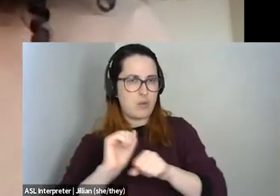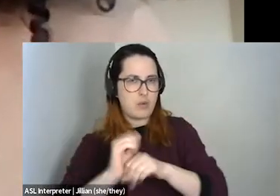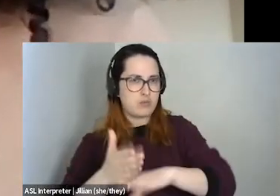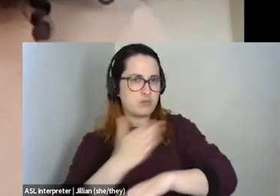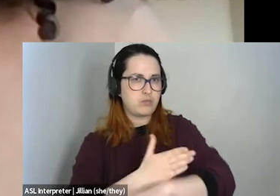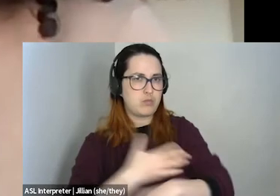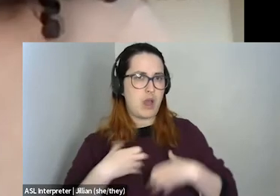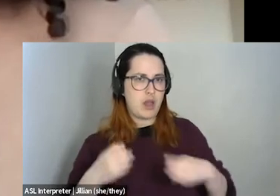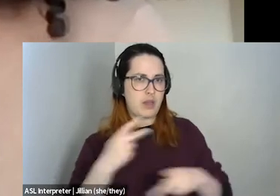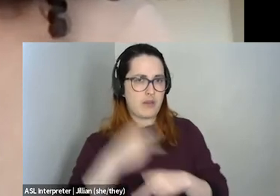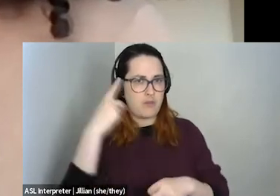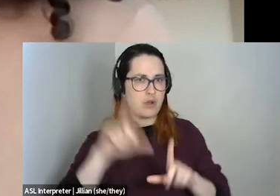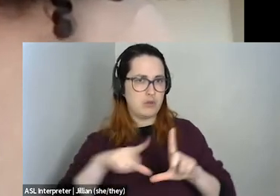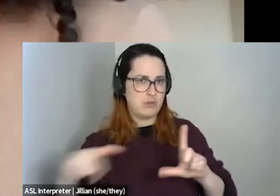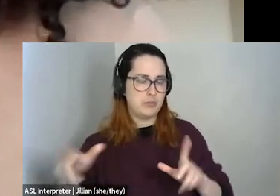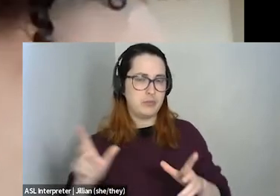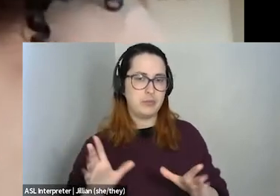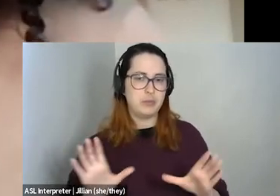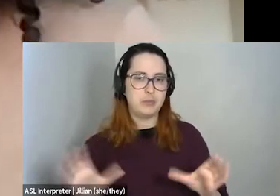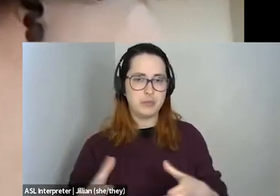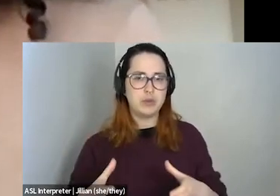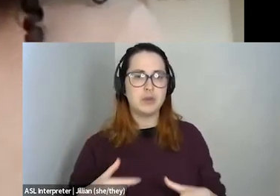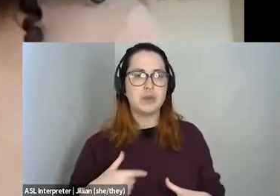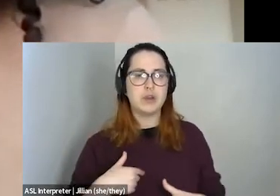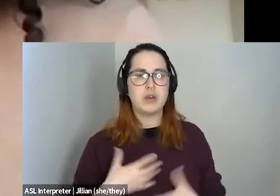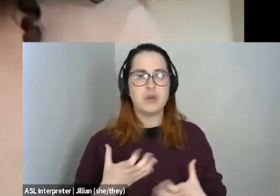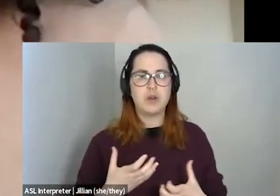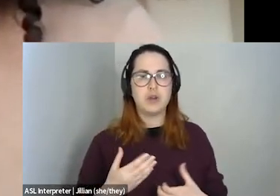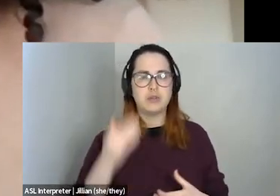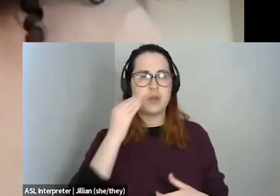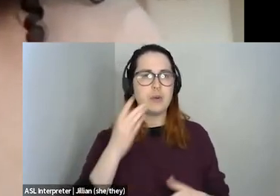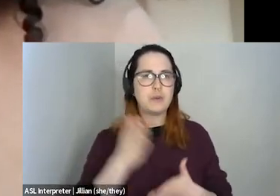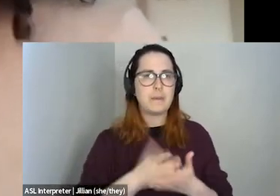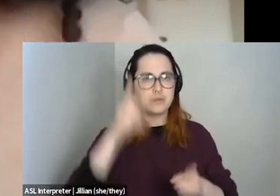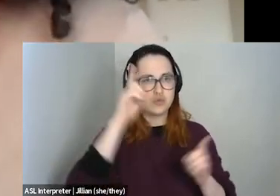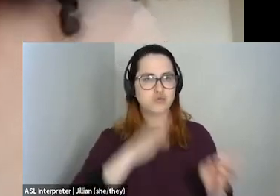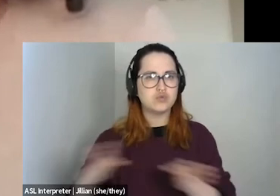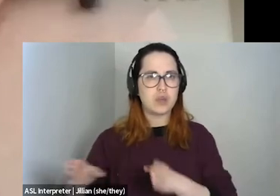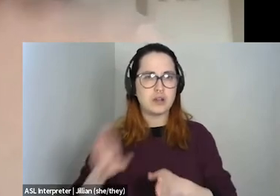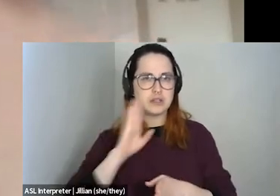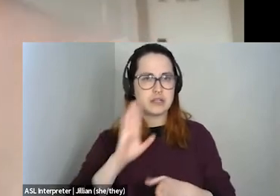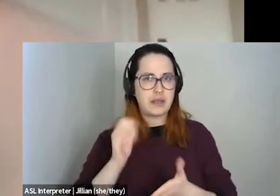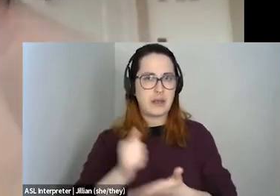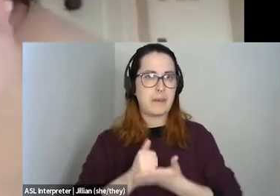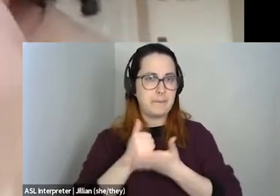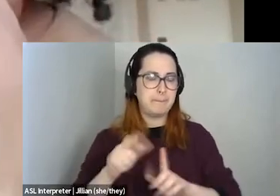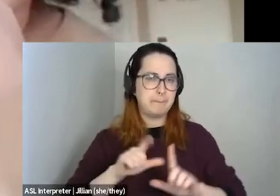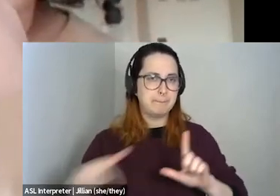love to learn about some essential strategies that have been helpful in Nova Scotia that could help partners across Canada to mobilize change.